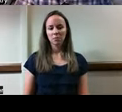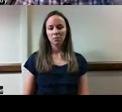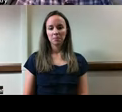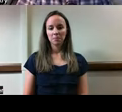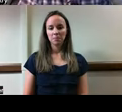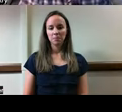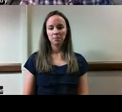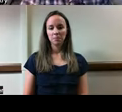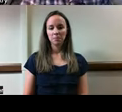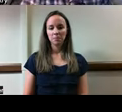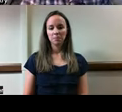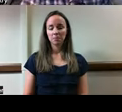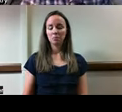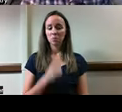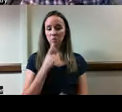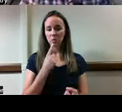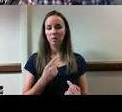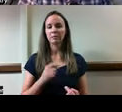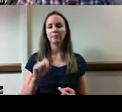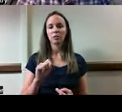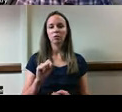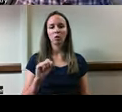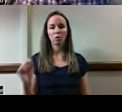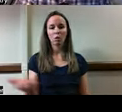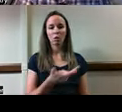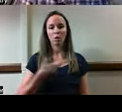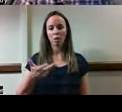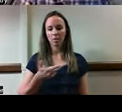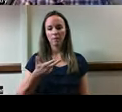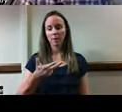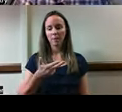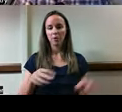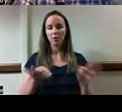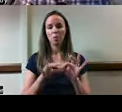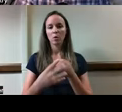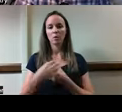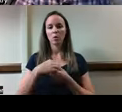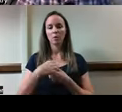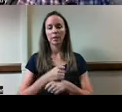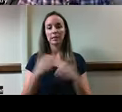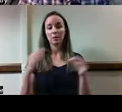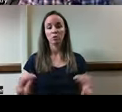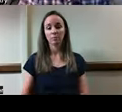And people, and people are thinking that yes, all of them are important to this decision making process.